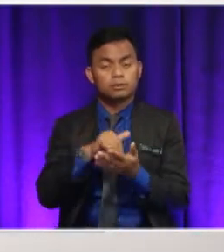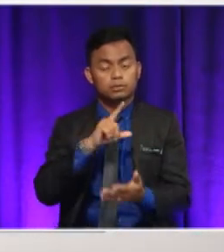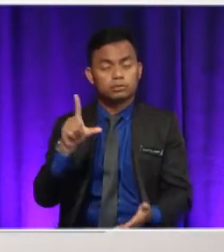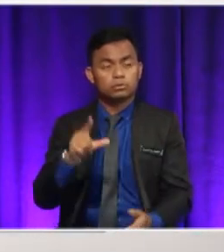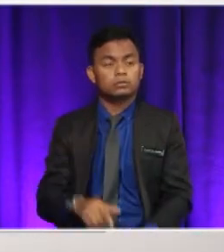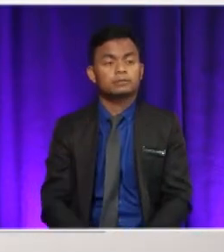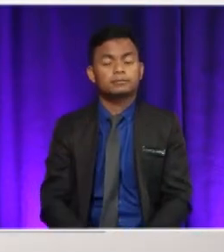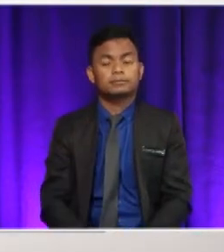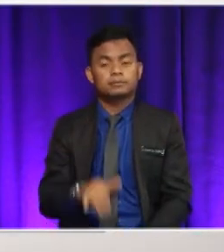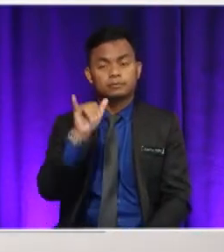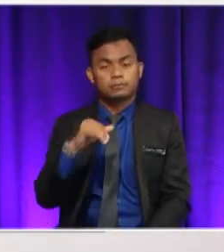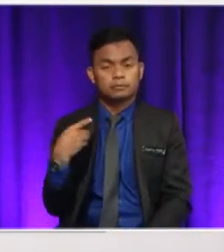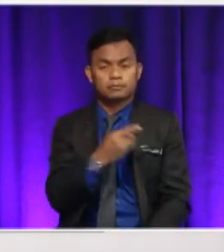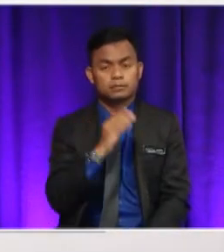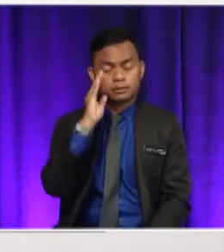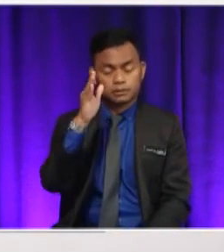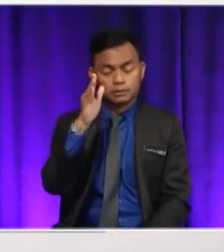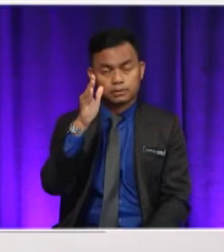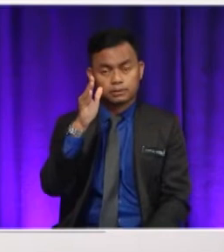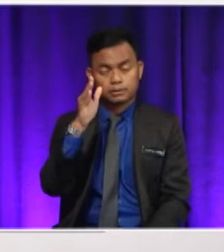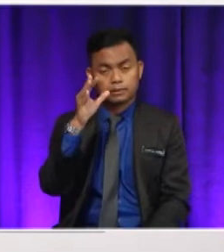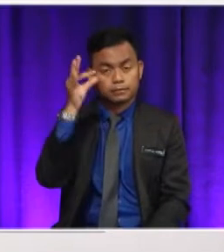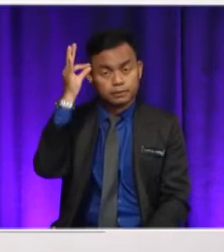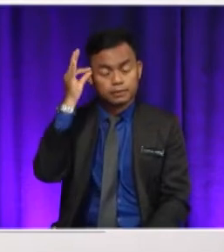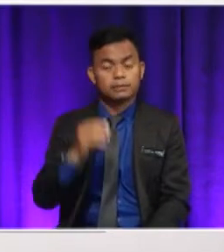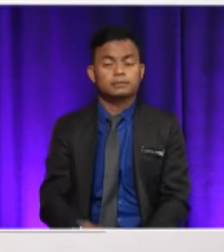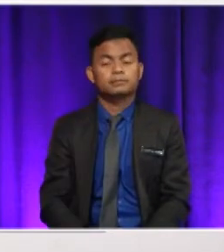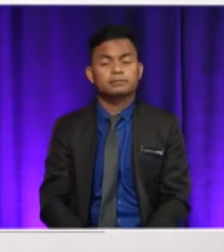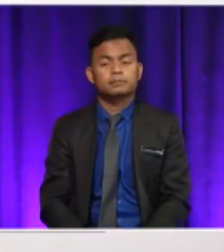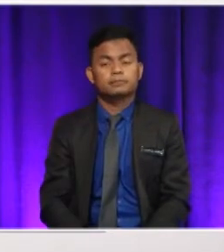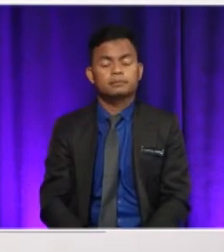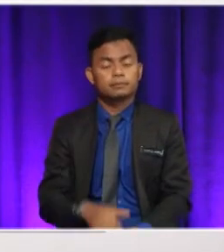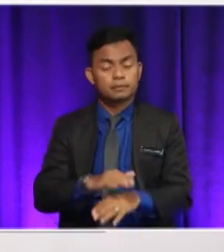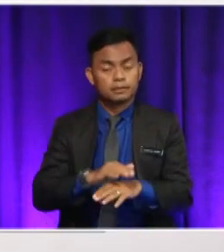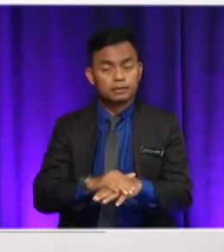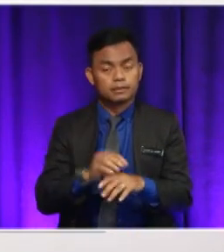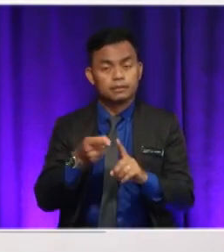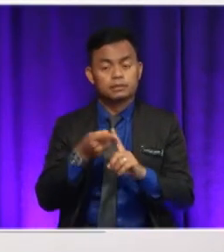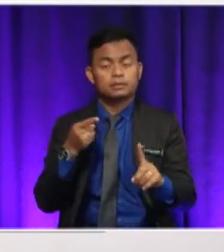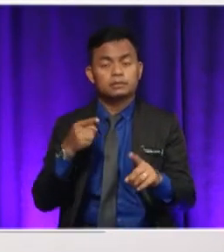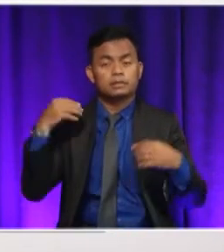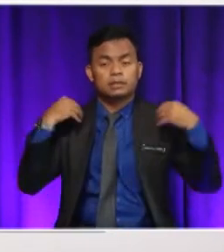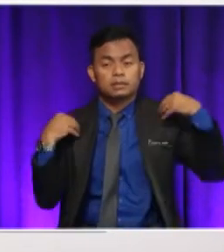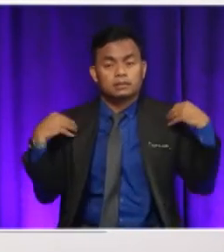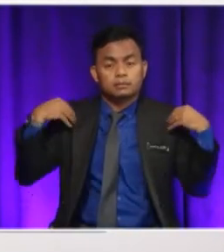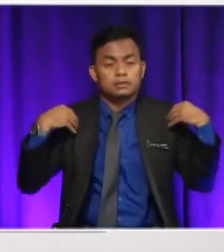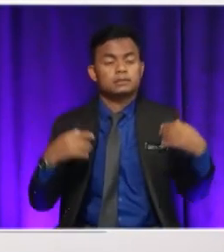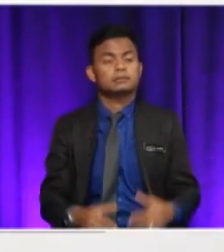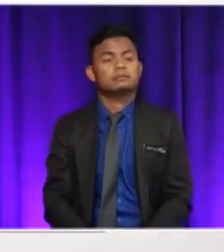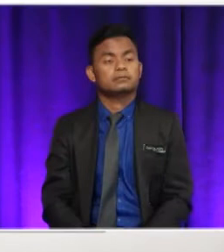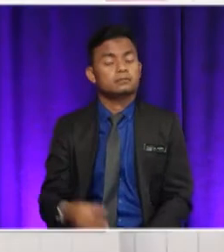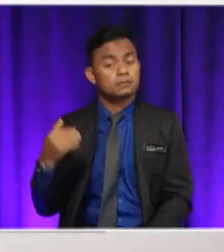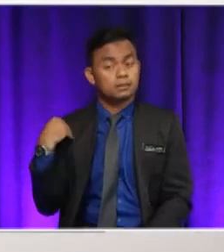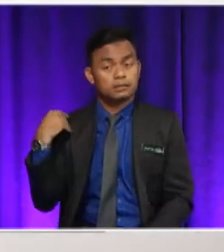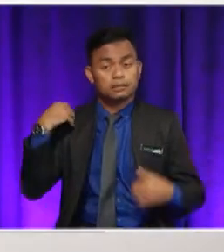highlights the challenges that he faced and mostly from animals. So if you could see in the text, there's animals